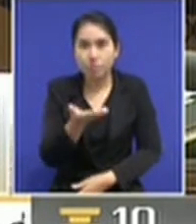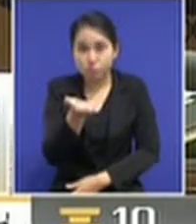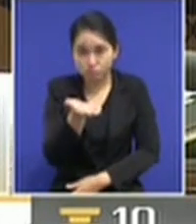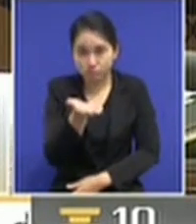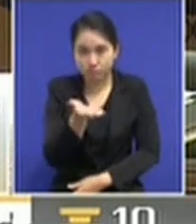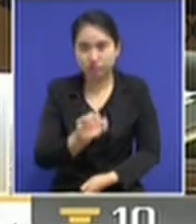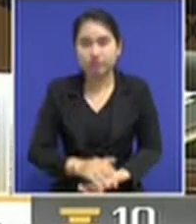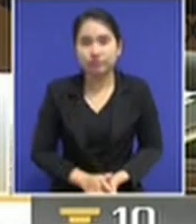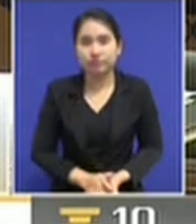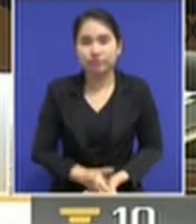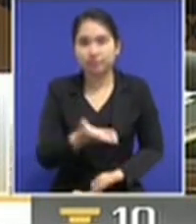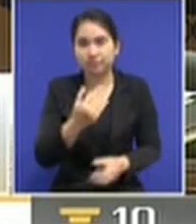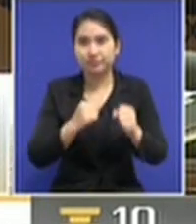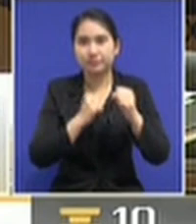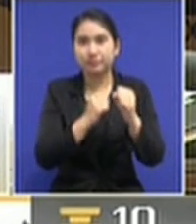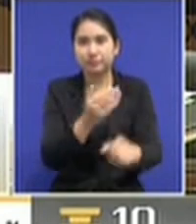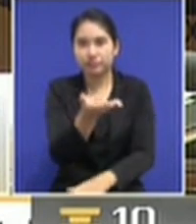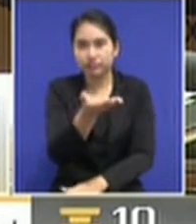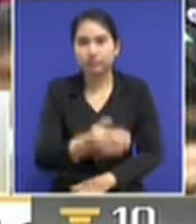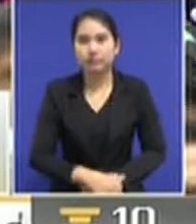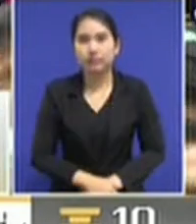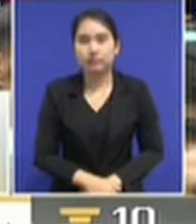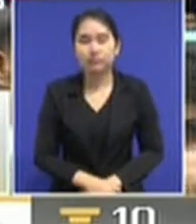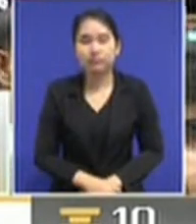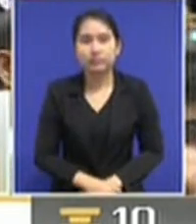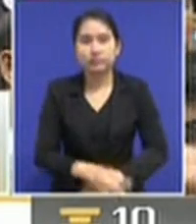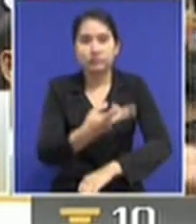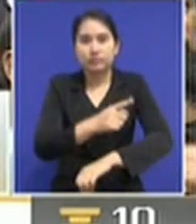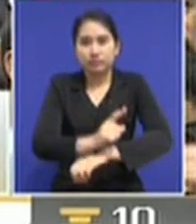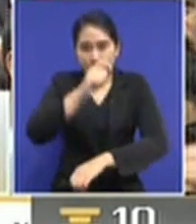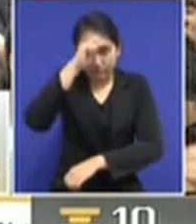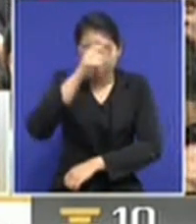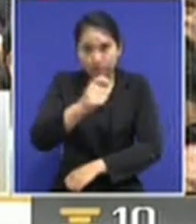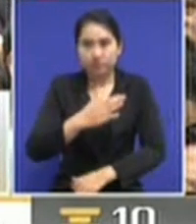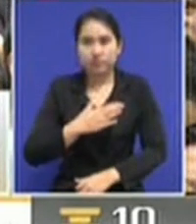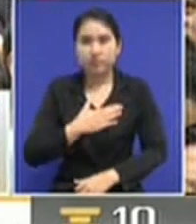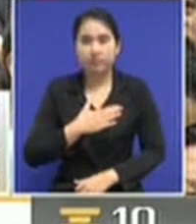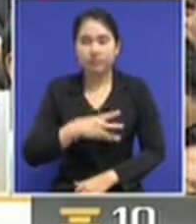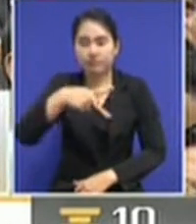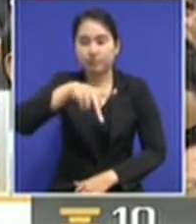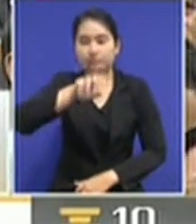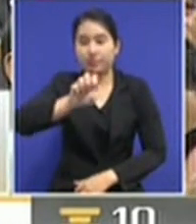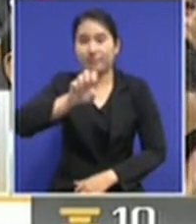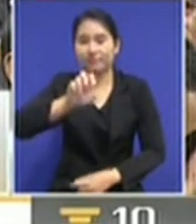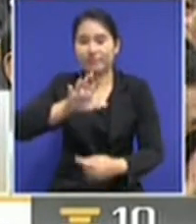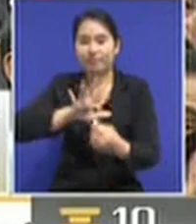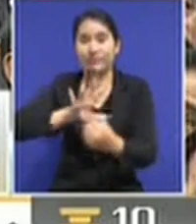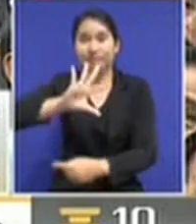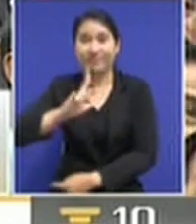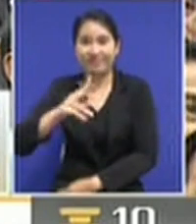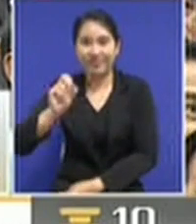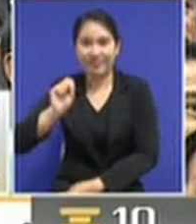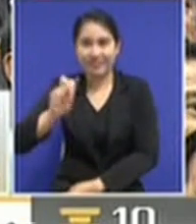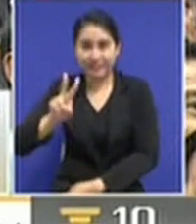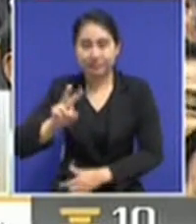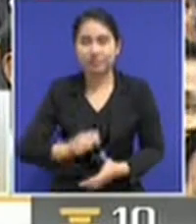General Prayuth Jan Oshar to be Prime Minister. So he is quite assured of that. And today we can see that he is